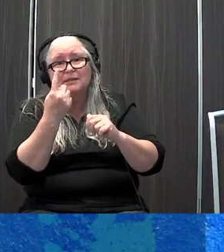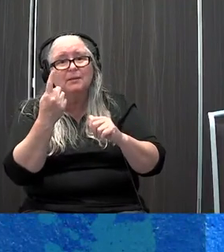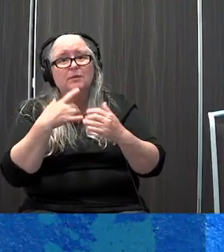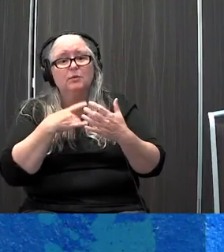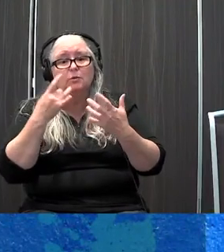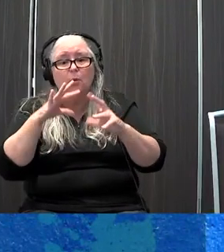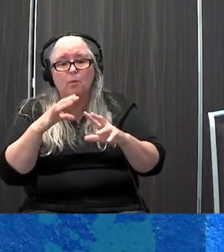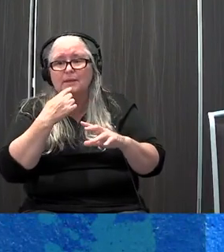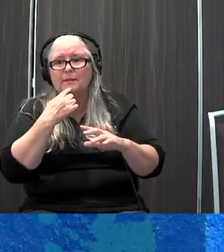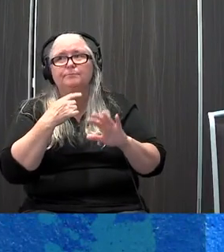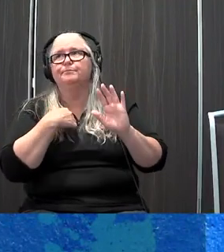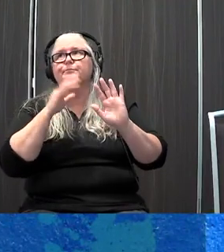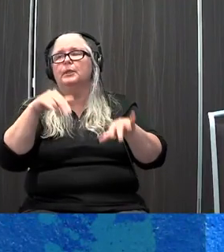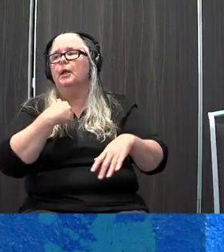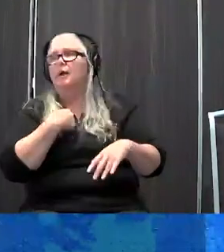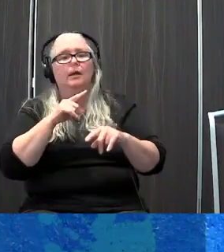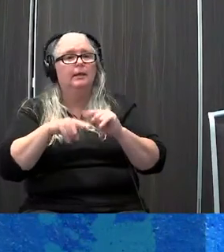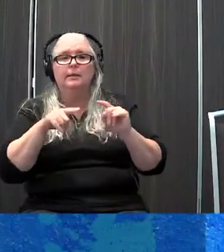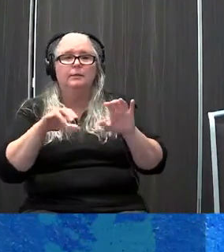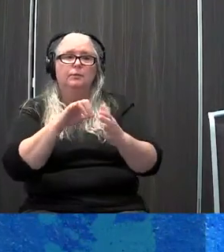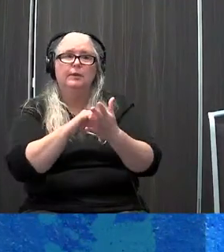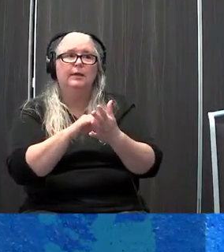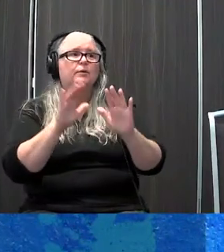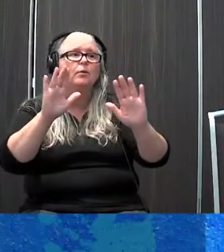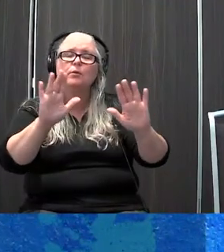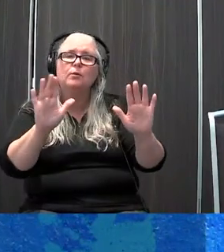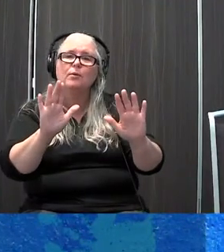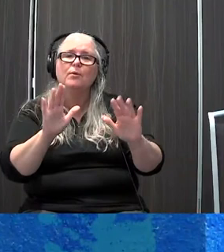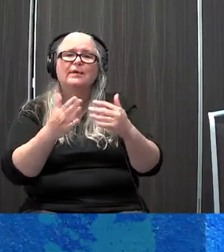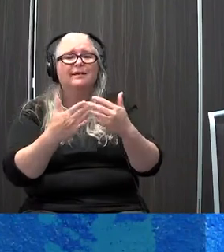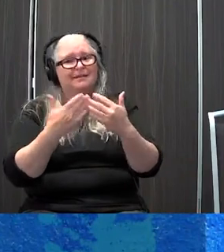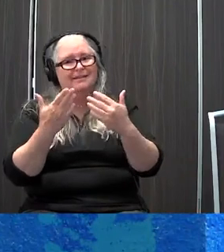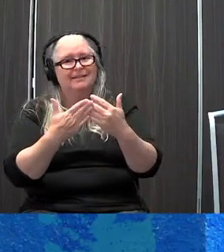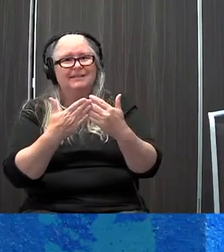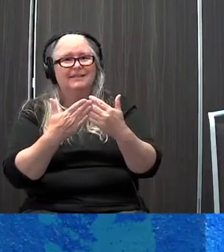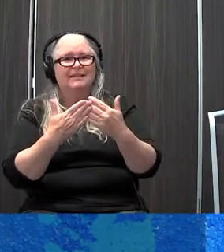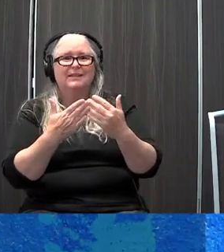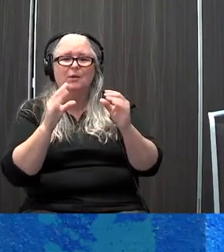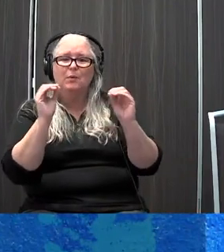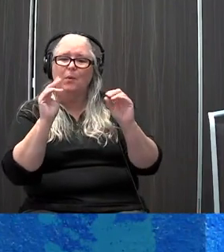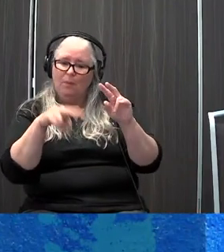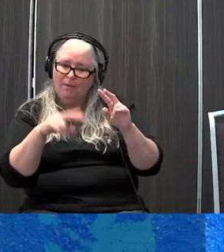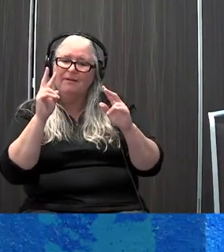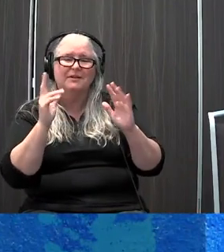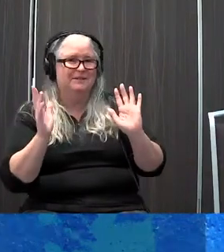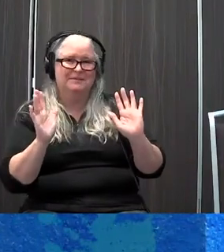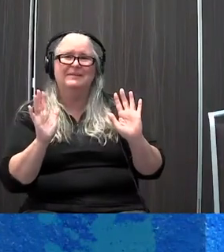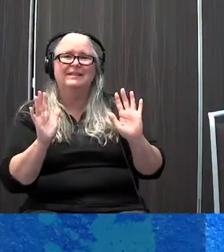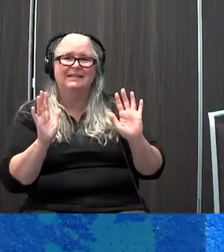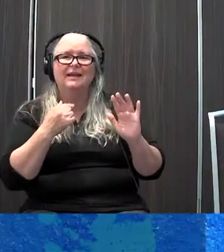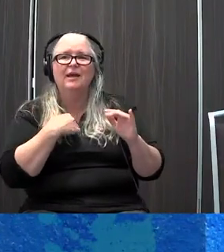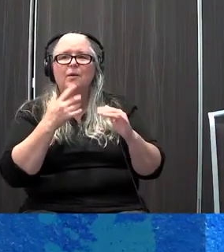don't want to do is say, oh, I can't do this. I can't get this wellness thing right. Be gentle. Give it a try. No judgment. I do want to end with some